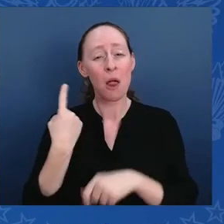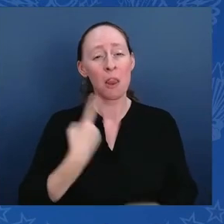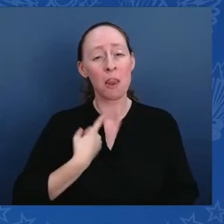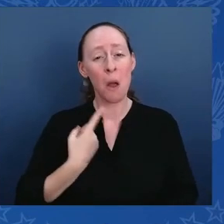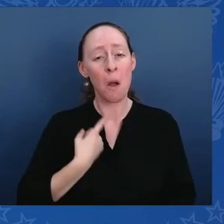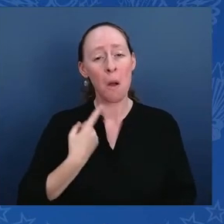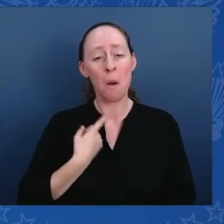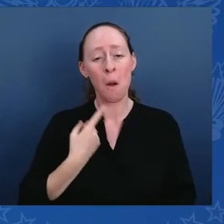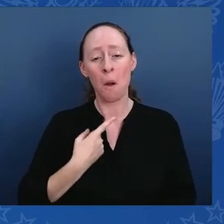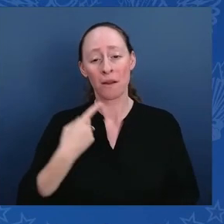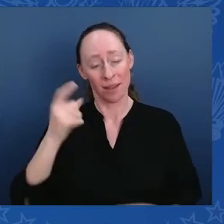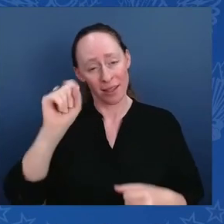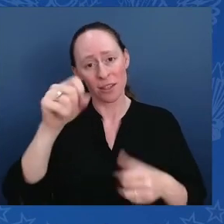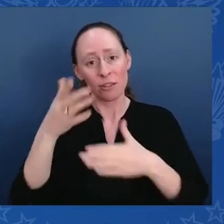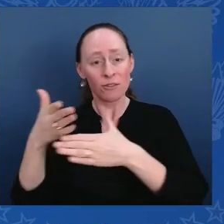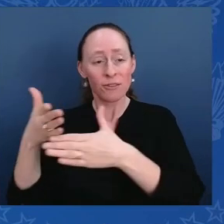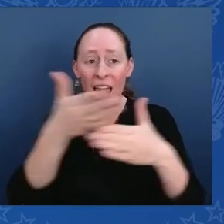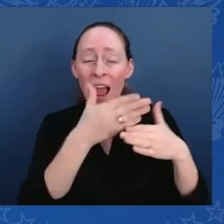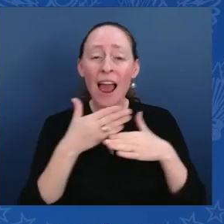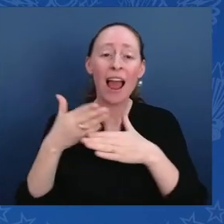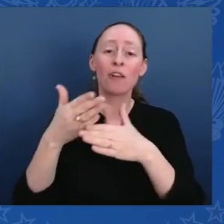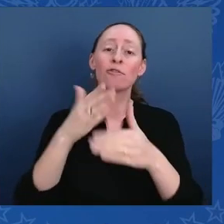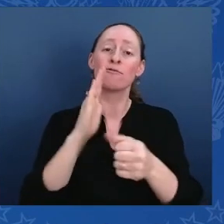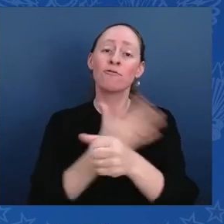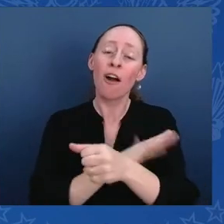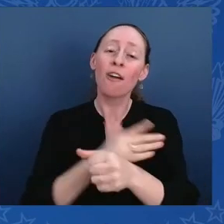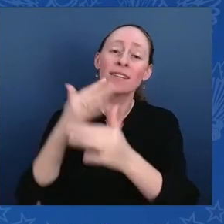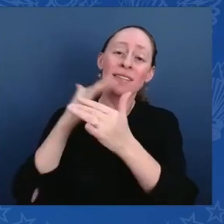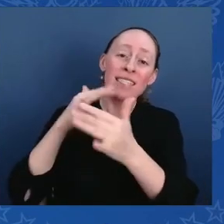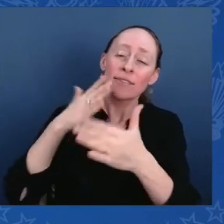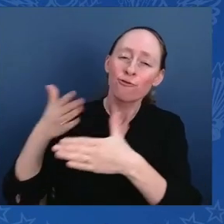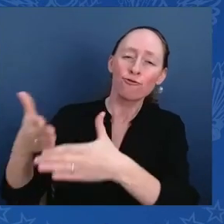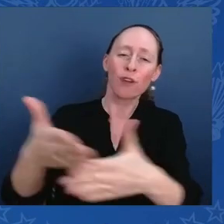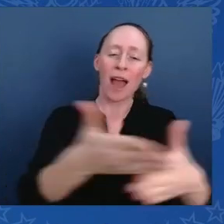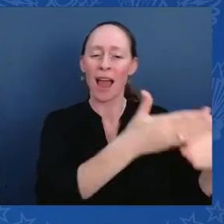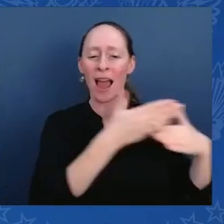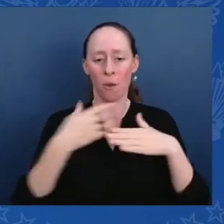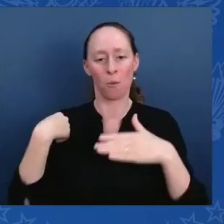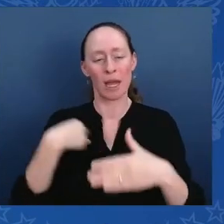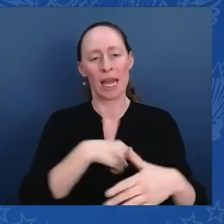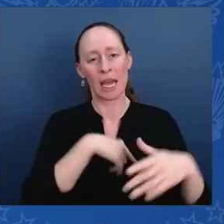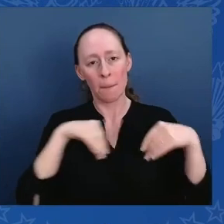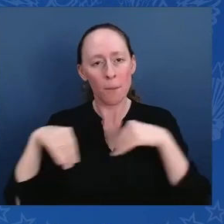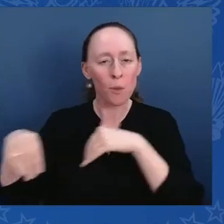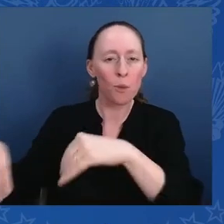long as there are circles of motion moving us all forward. Congratulations.